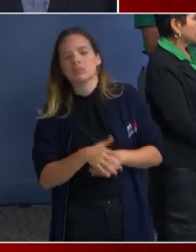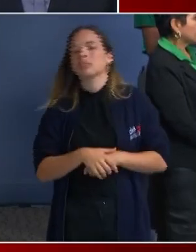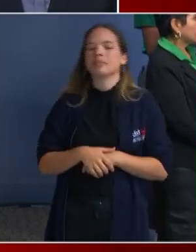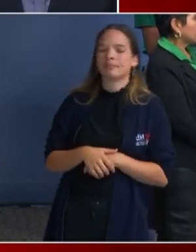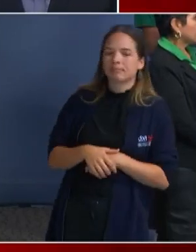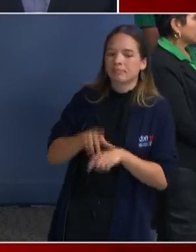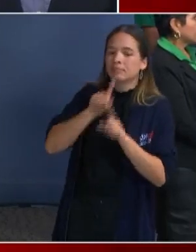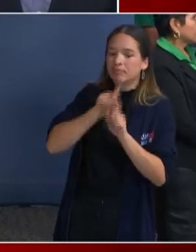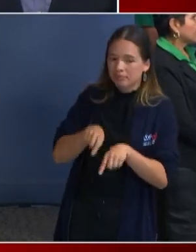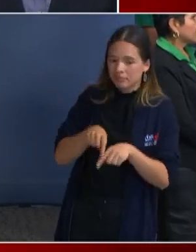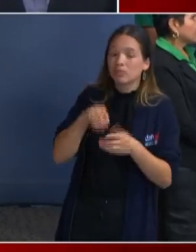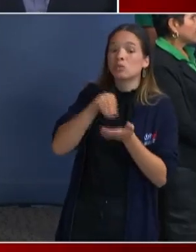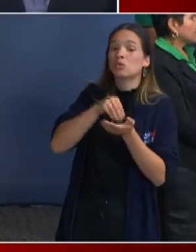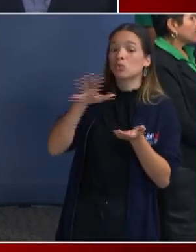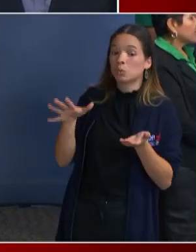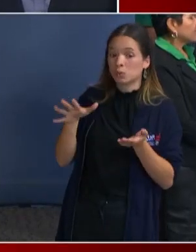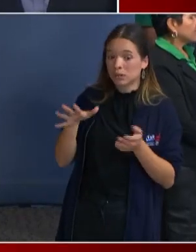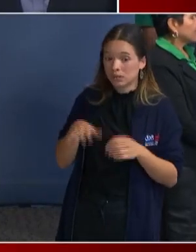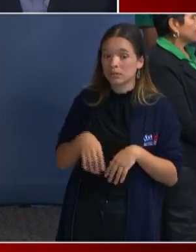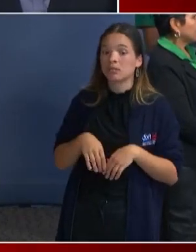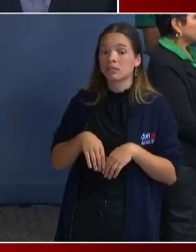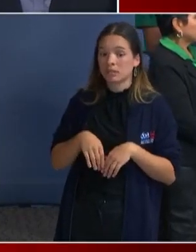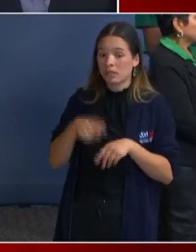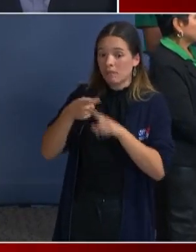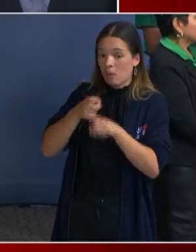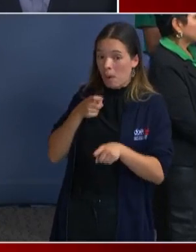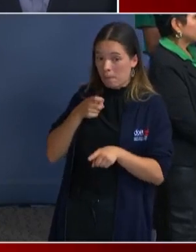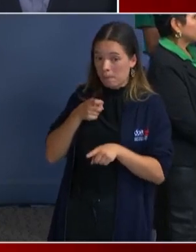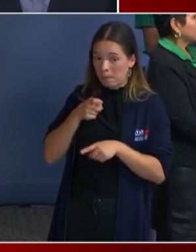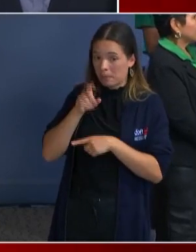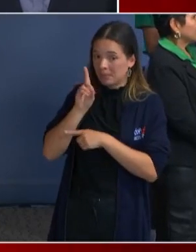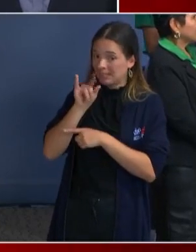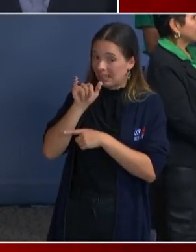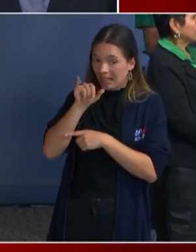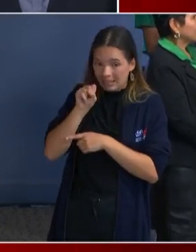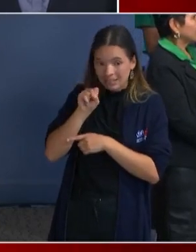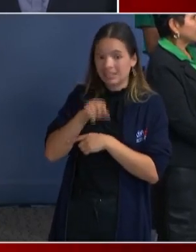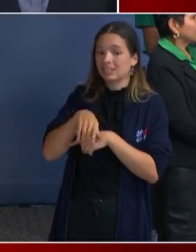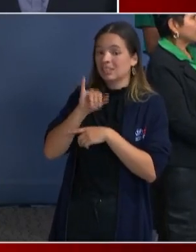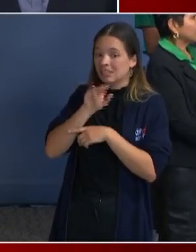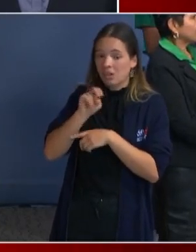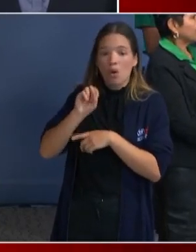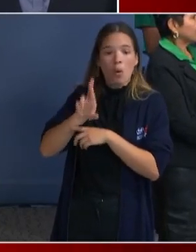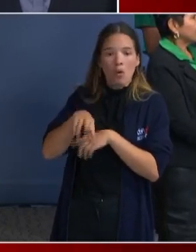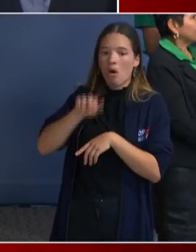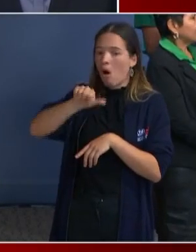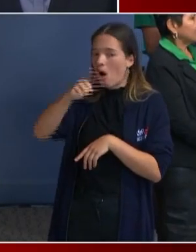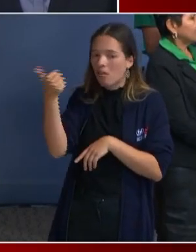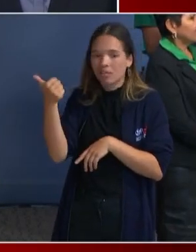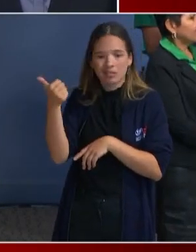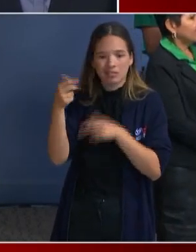Days Inn or they're coming from any other location in the district, will be served in our schools. And they will be served adequately.